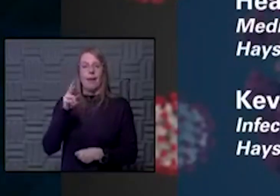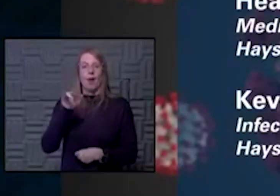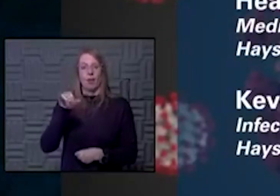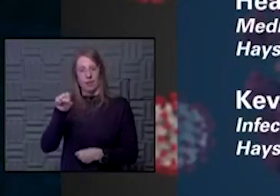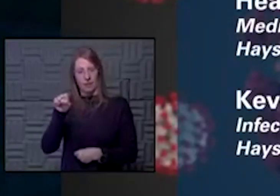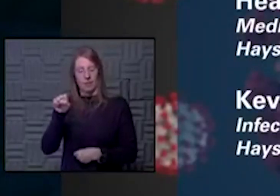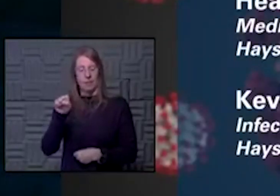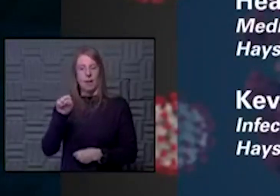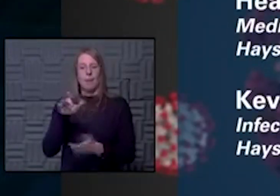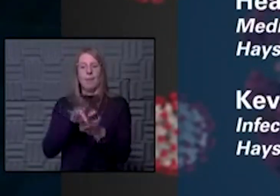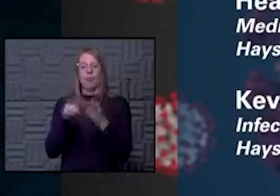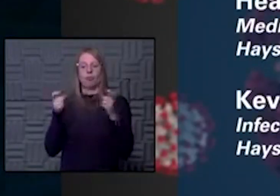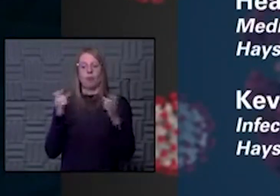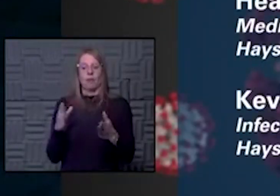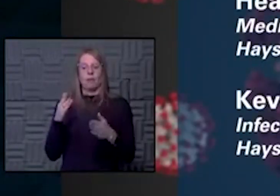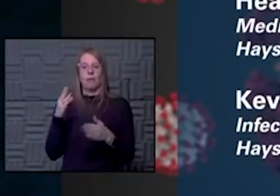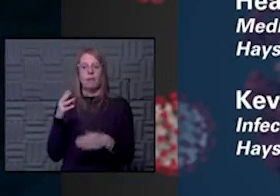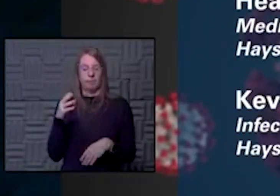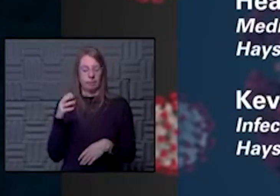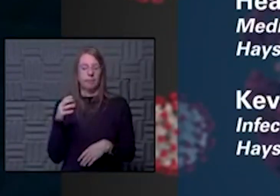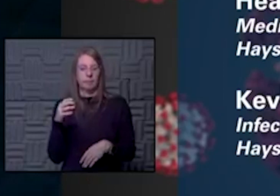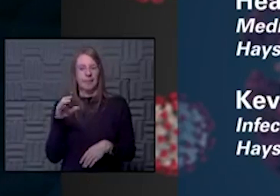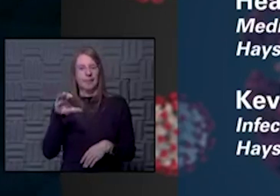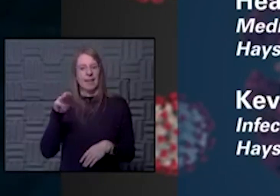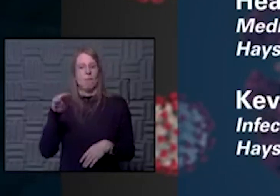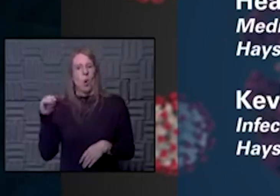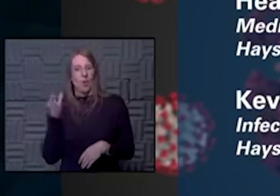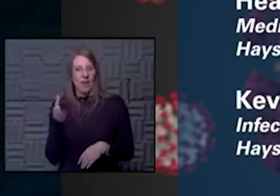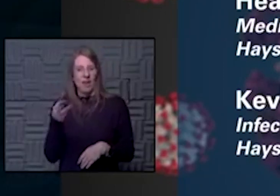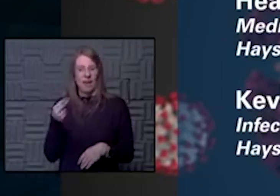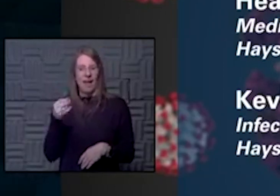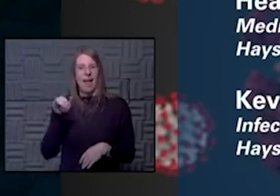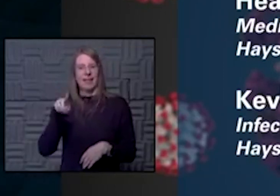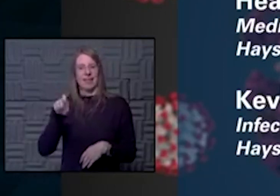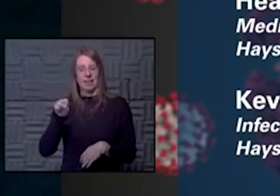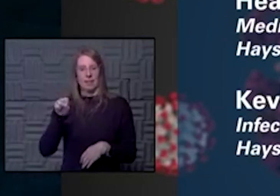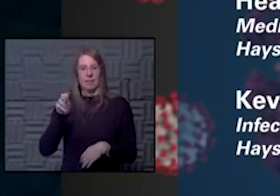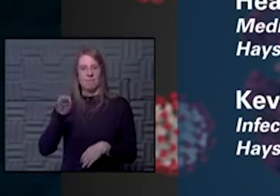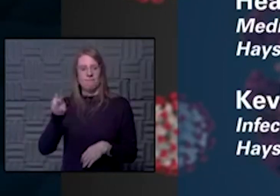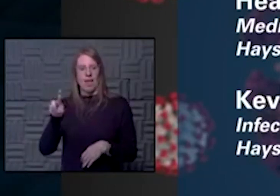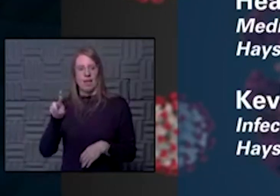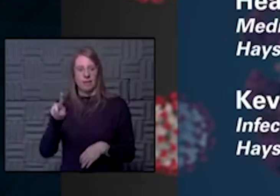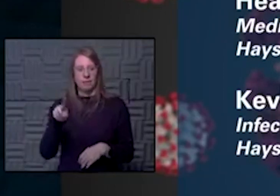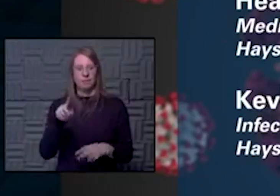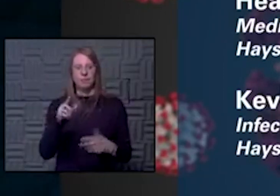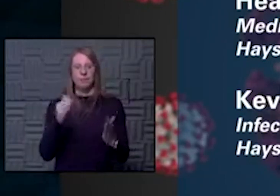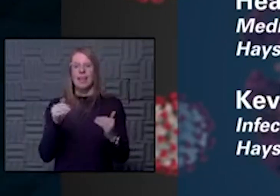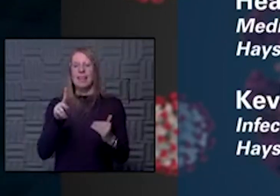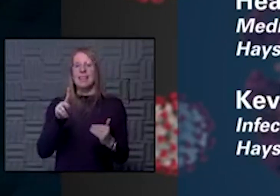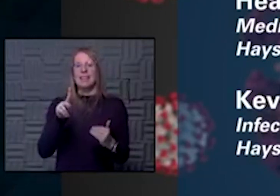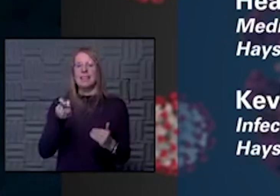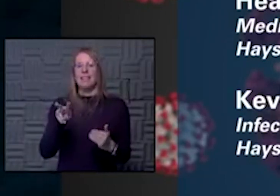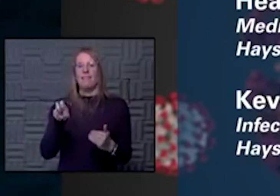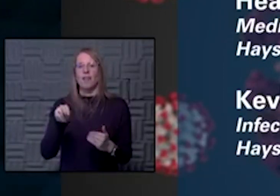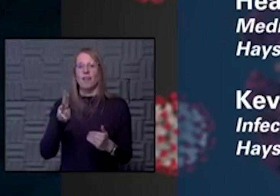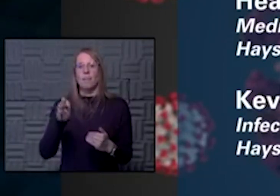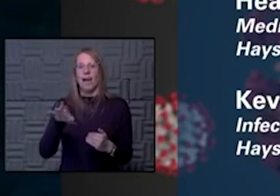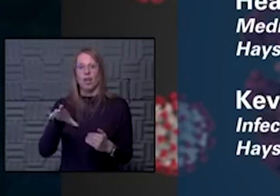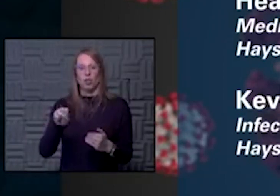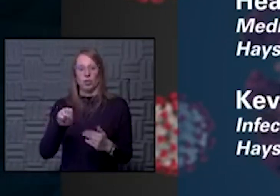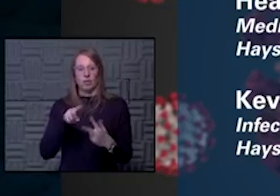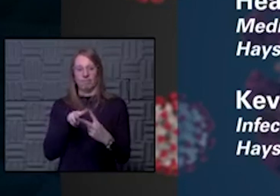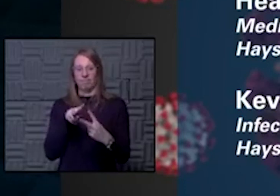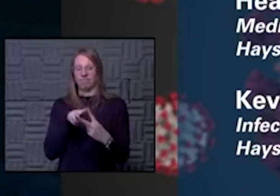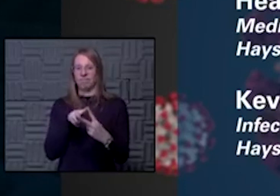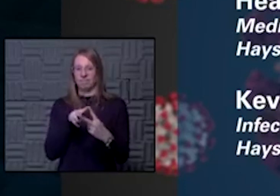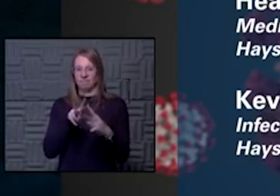Hayes Med campus and chief medical officer there, and Kevin Myers, our infection prevention director there. They're going to join our call and take a deeper dive in